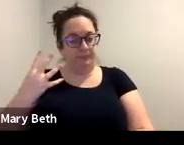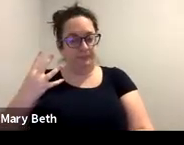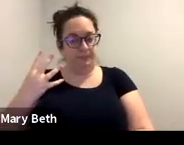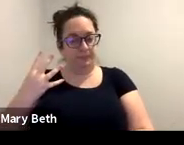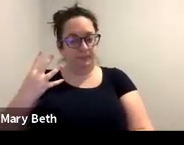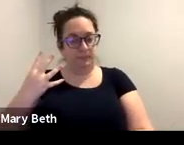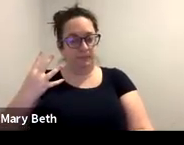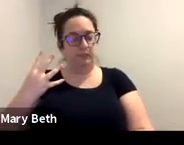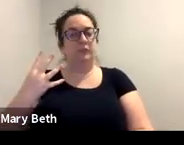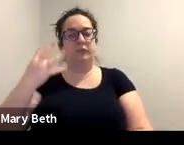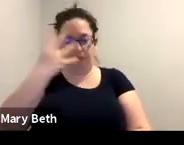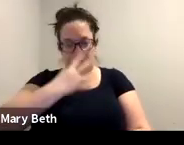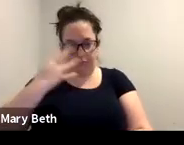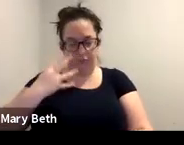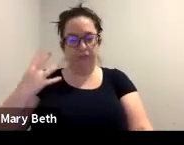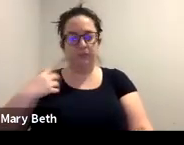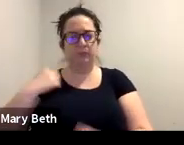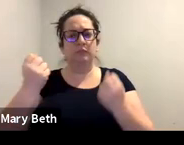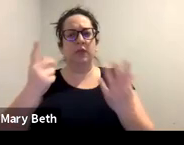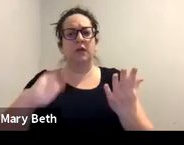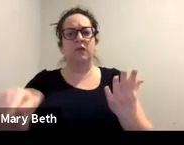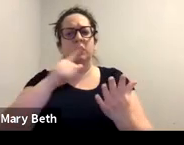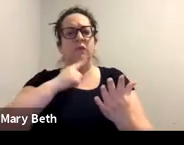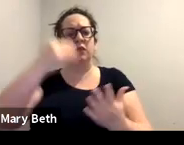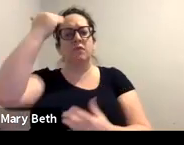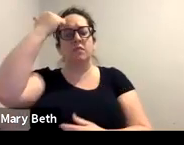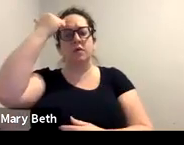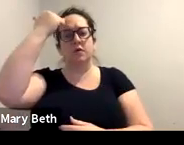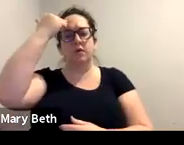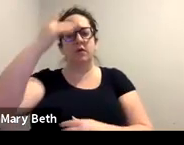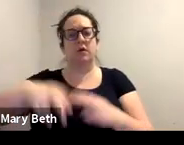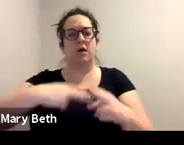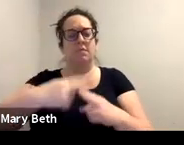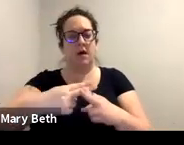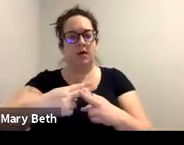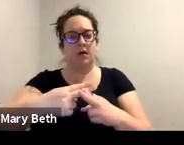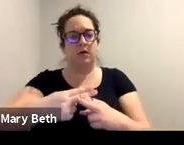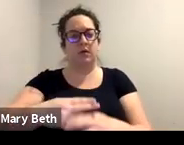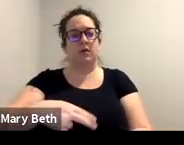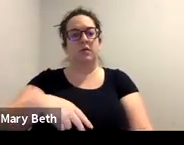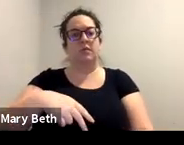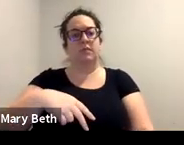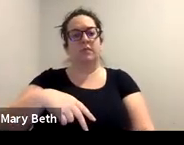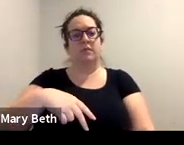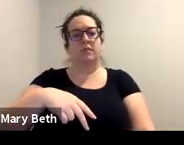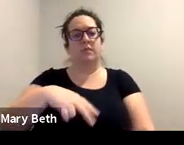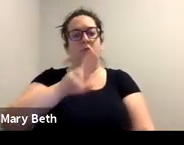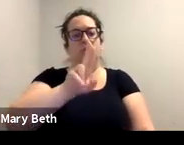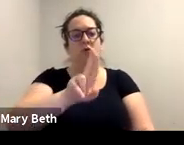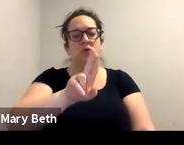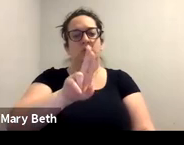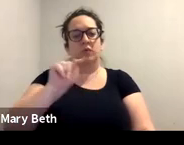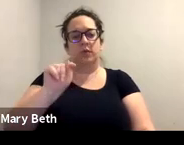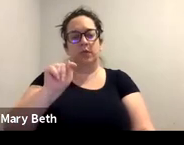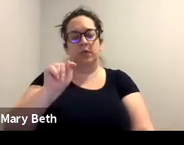many of you are familiar with the U visa and the T visa, um, options for